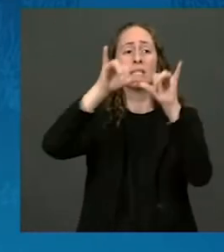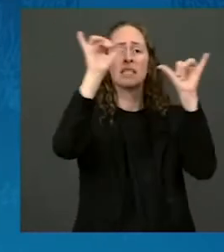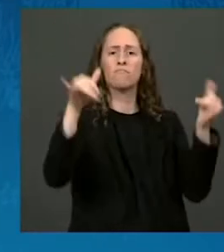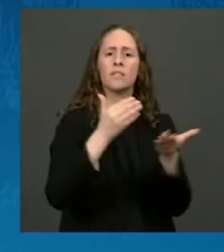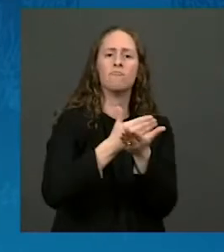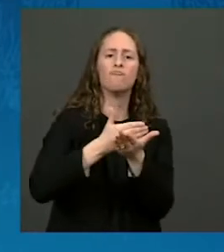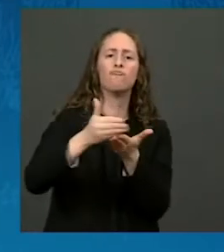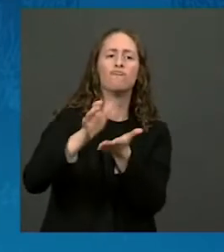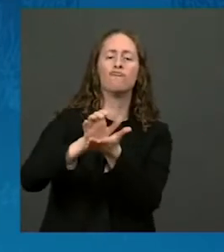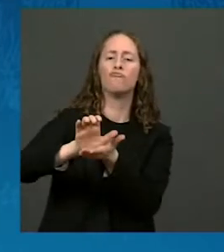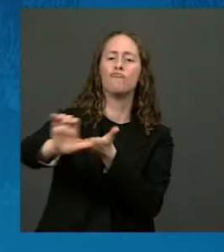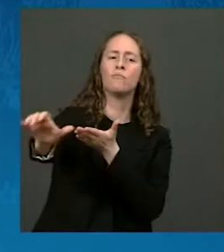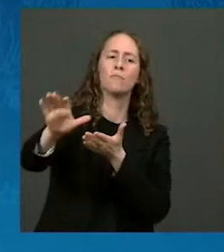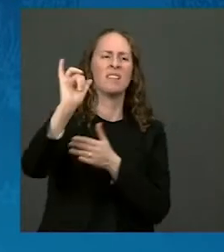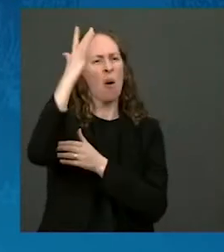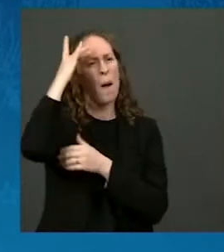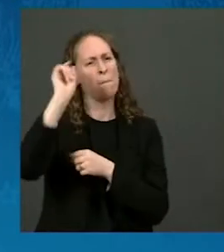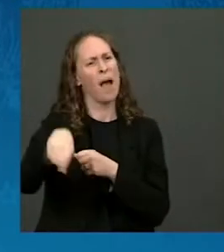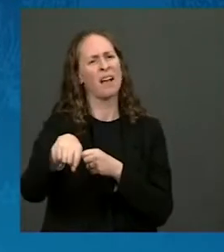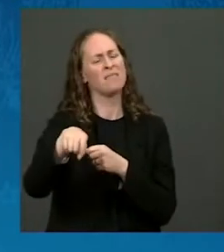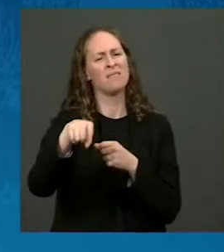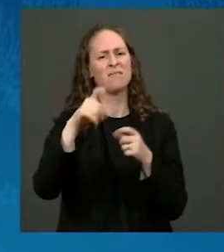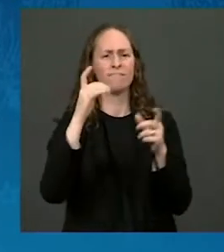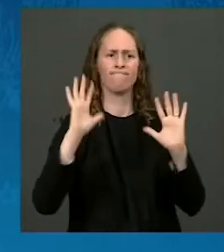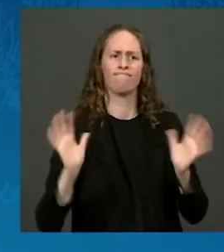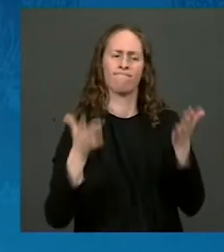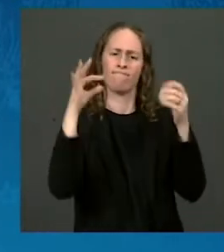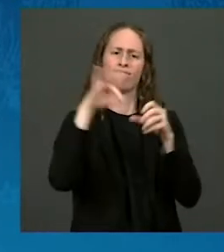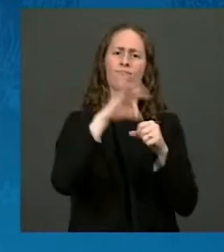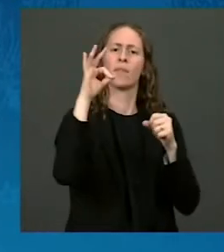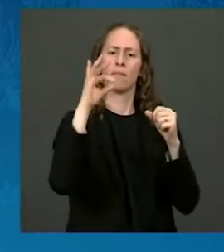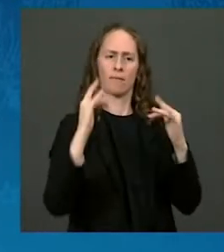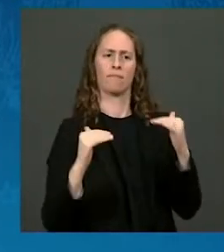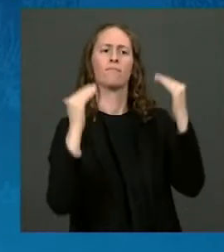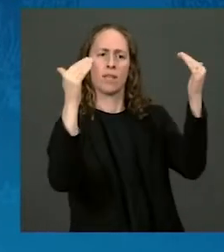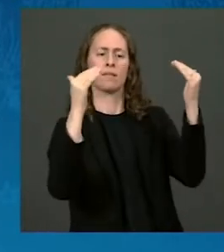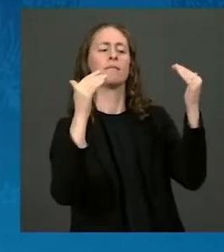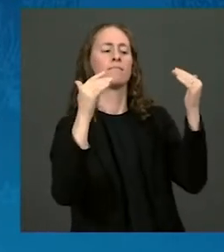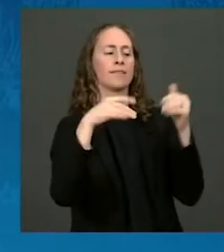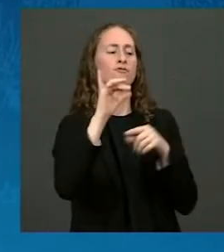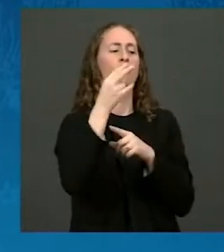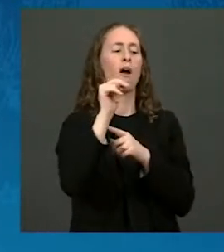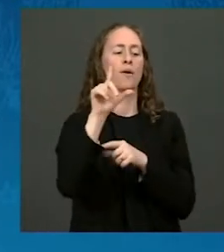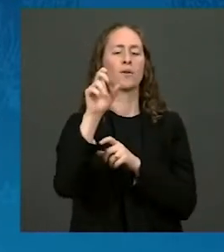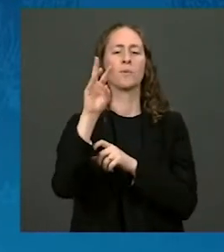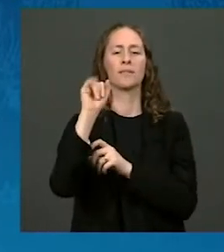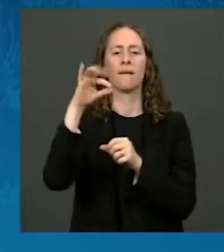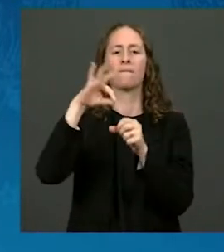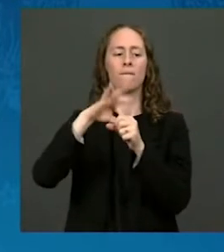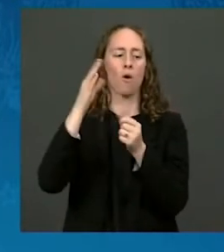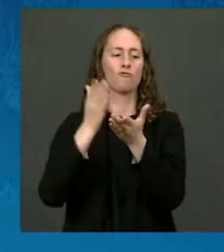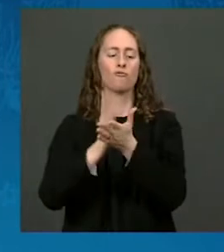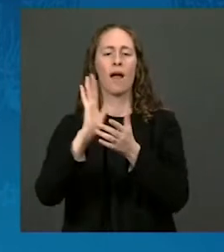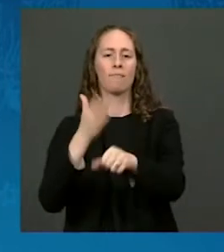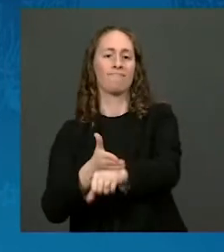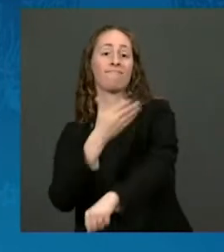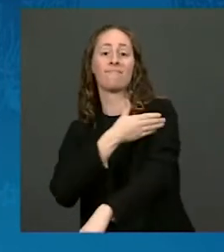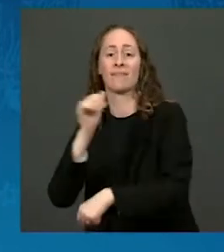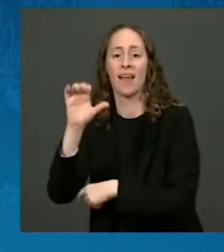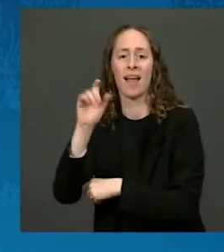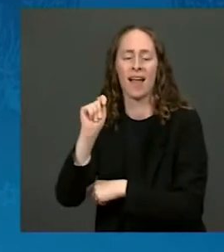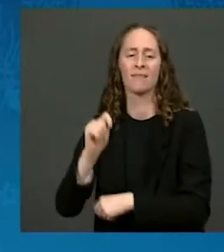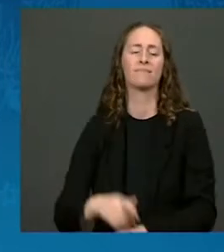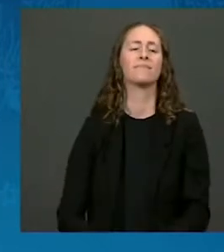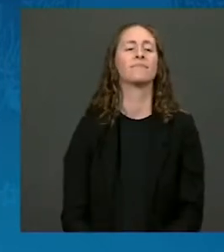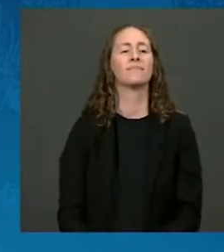pass the Freedom to Vote Act and the John Lewis Voting Rights Advancement Act. We also know